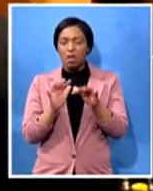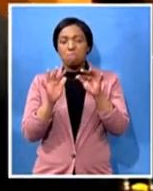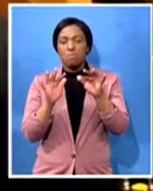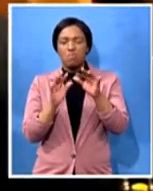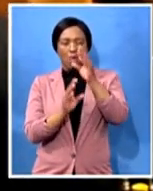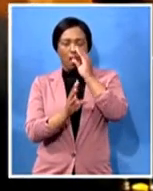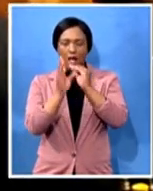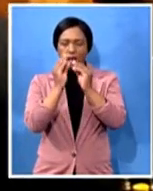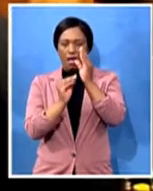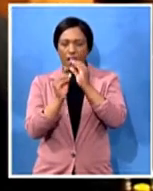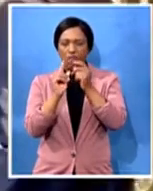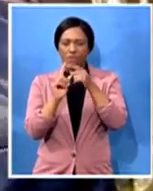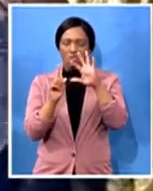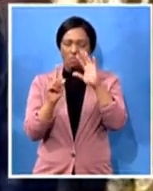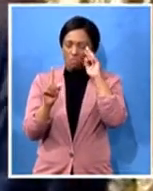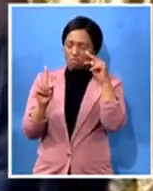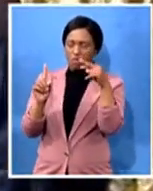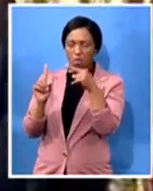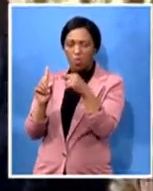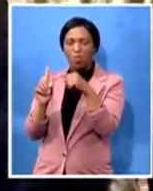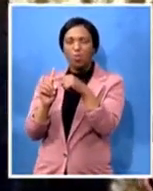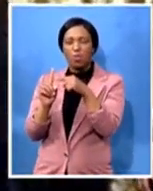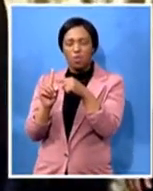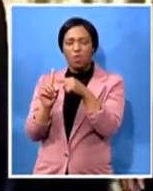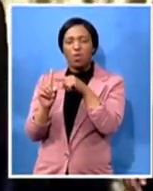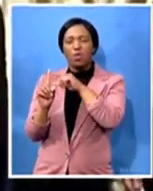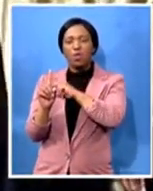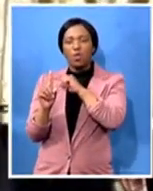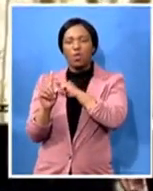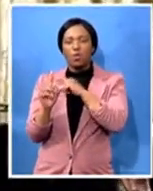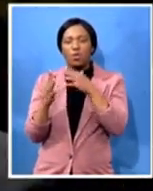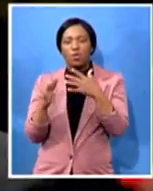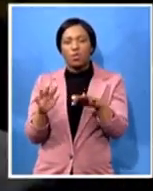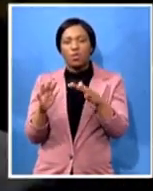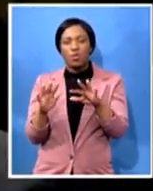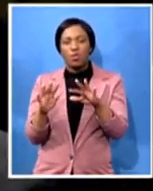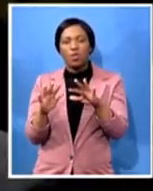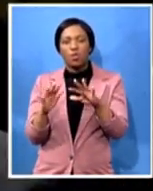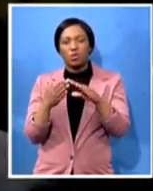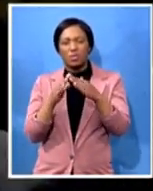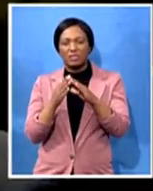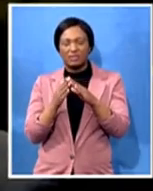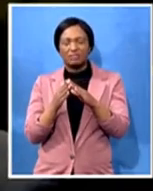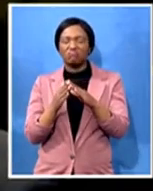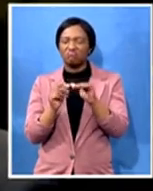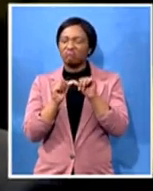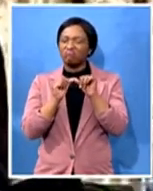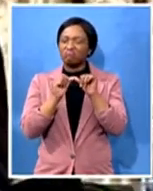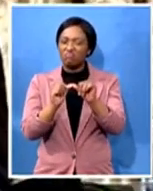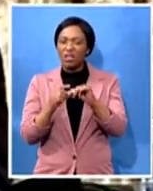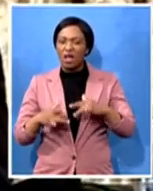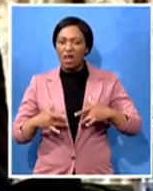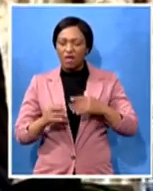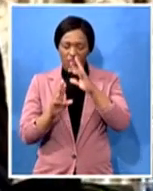and the fact that he lived for 95 years with integrity and his integrity was never